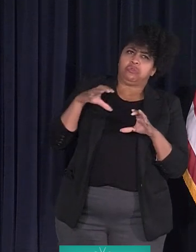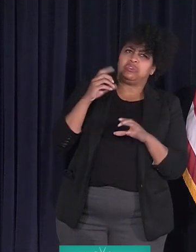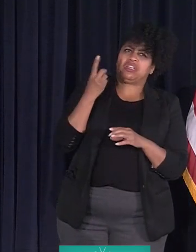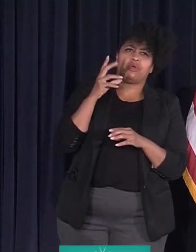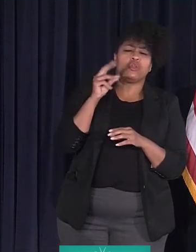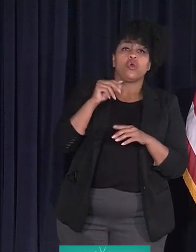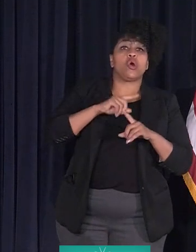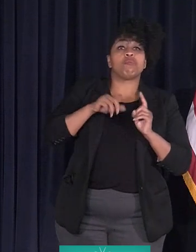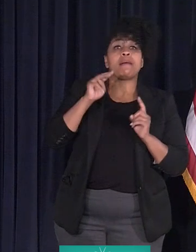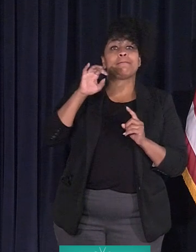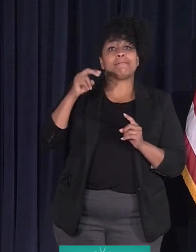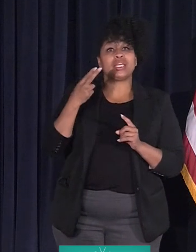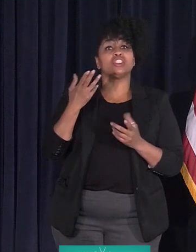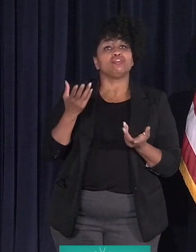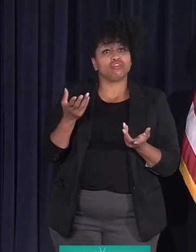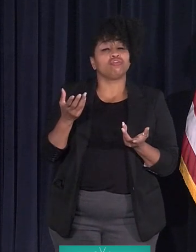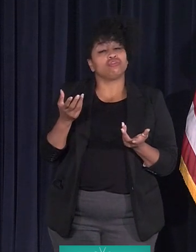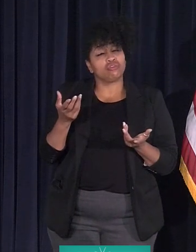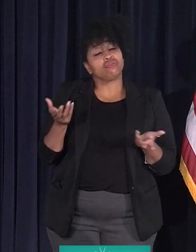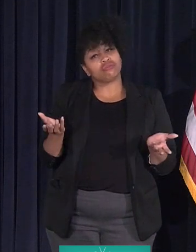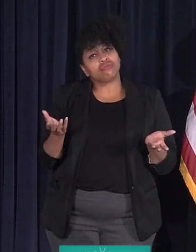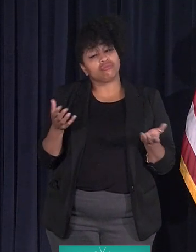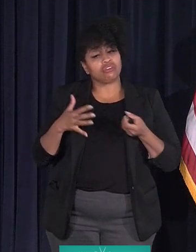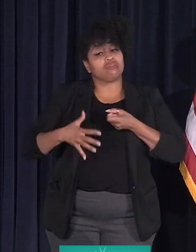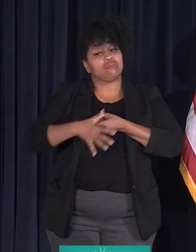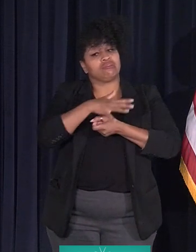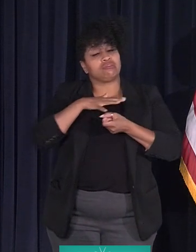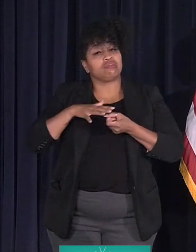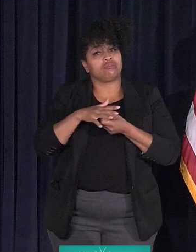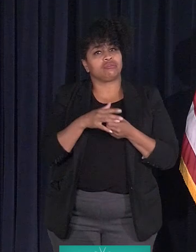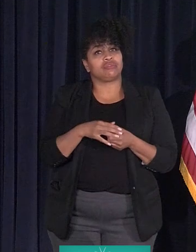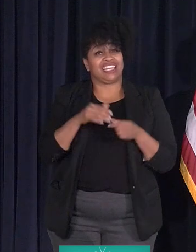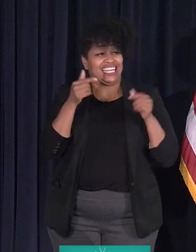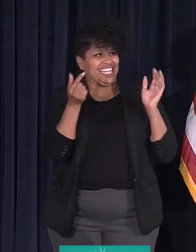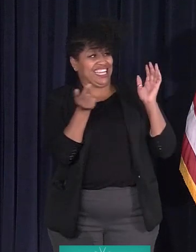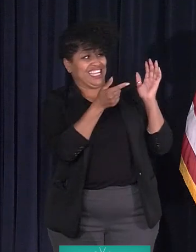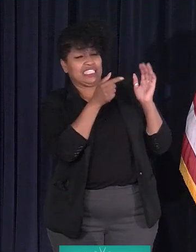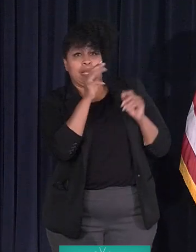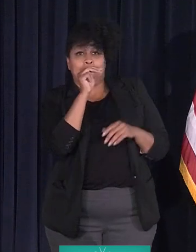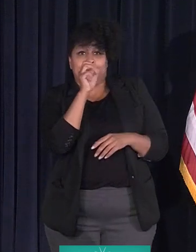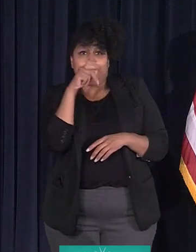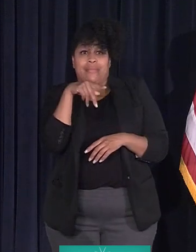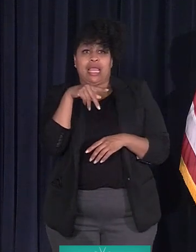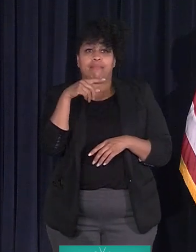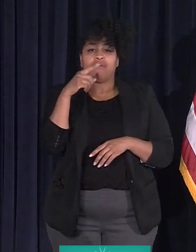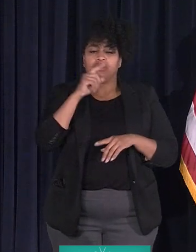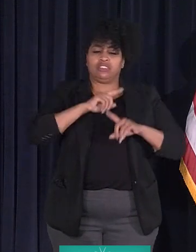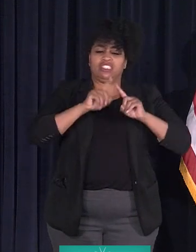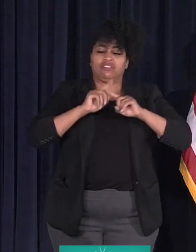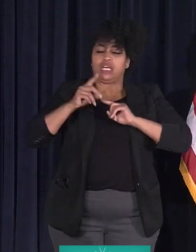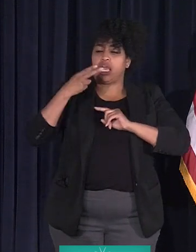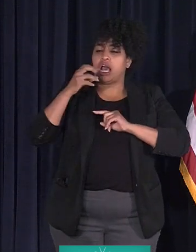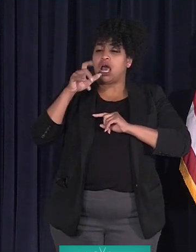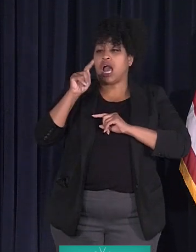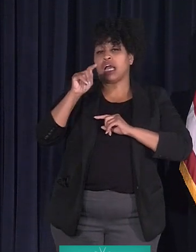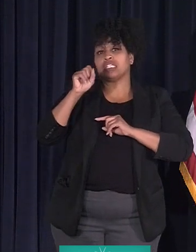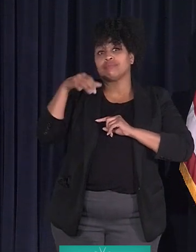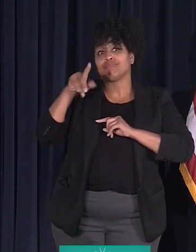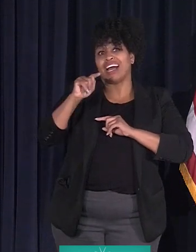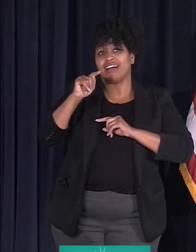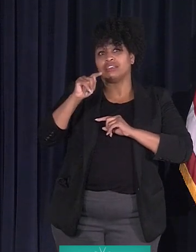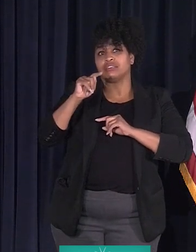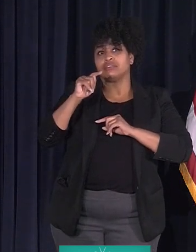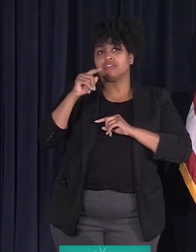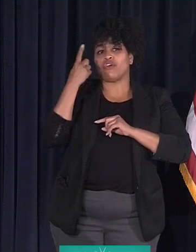if not in the Midwest. But this is the map of hot spots as it existed in the middle of June.